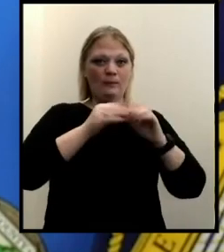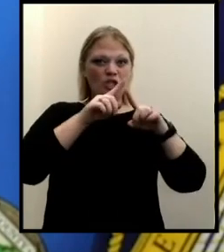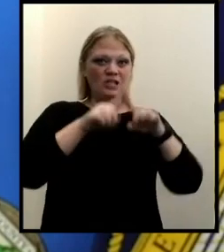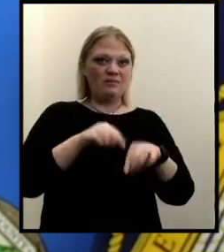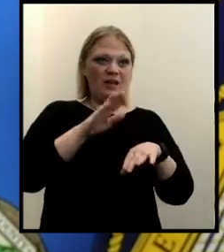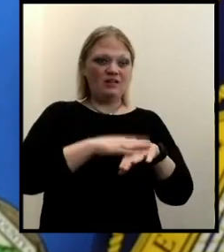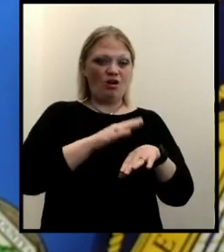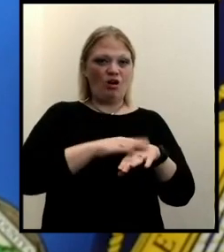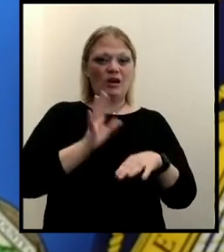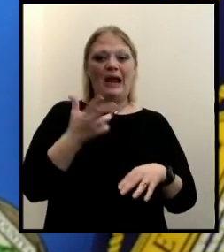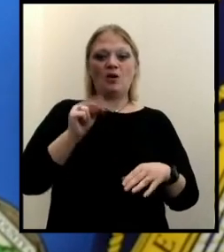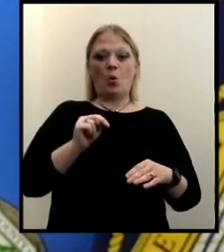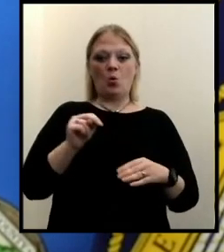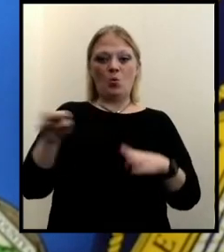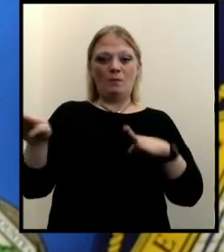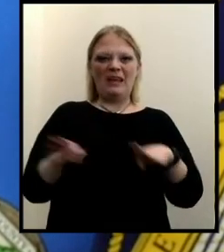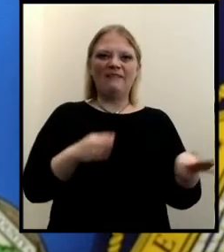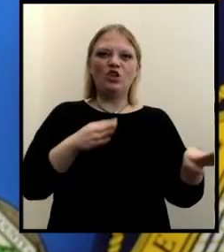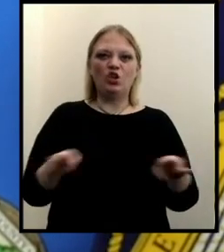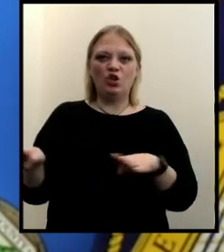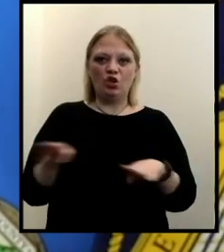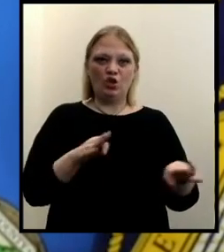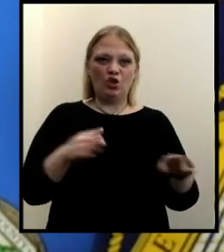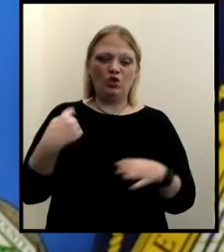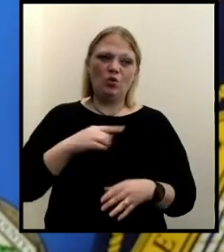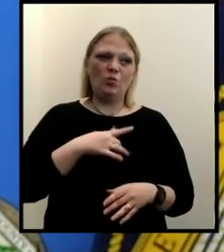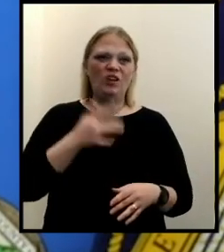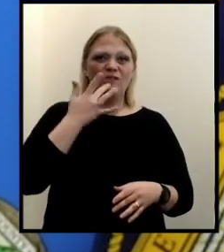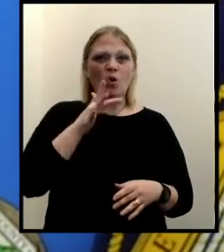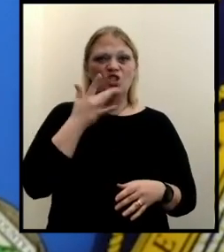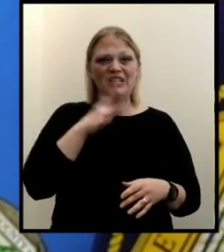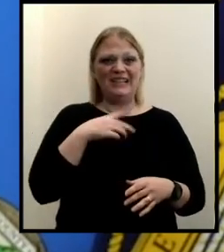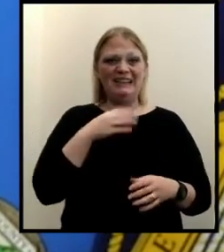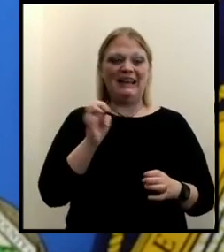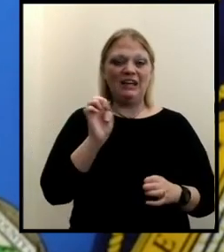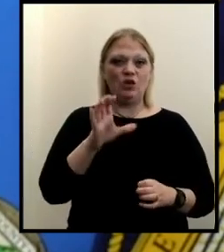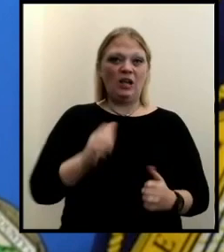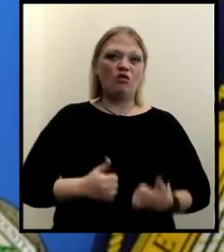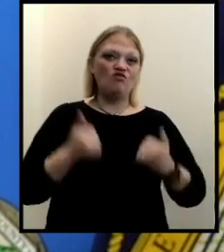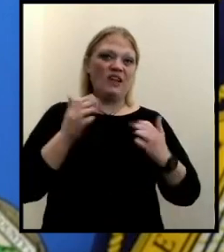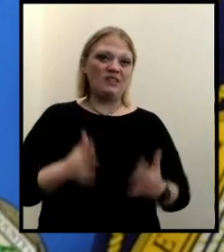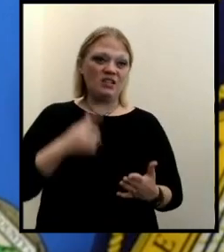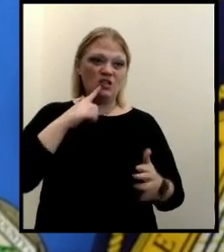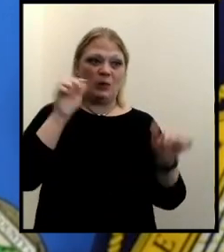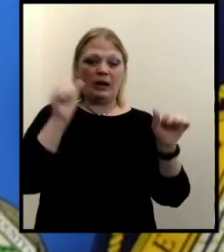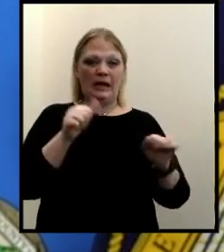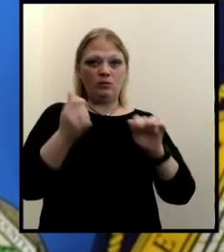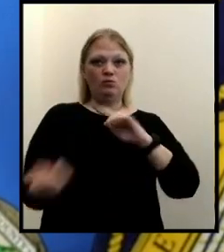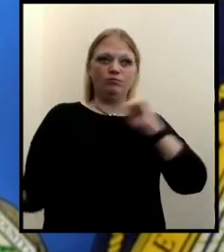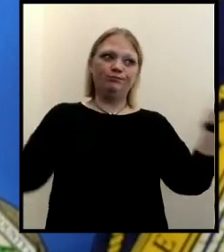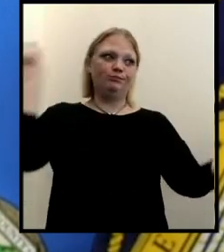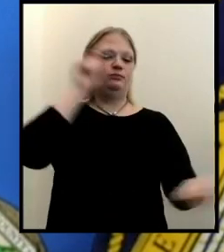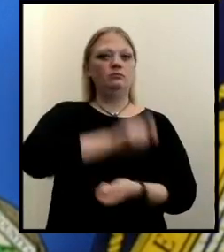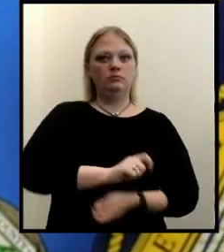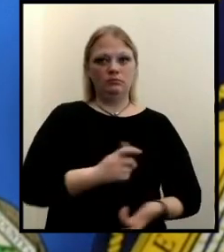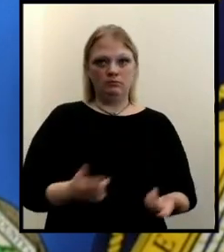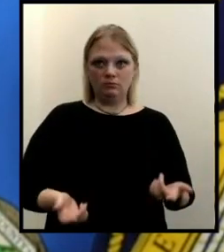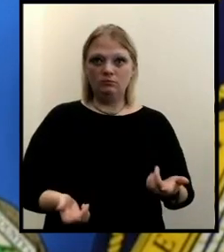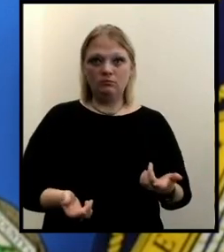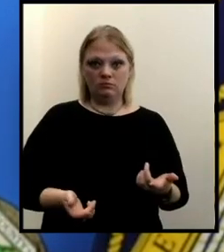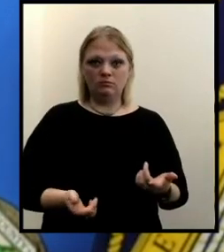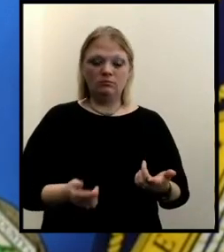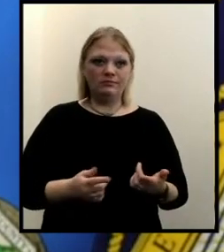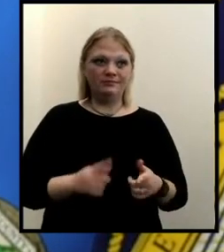Our numbers depend on our own behavior so we were fortunate that Erie County residents were able to turn it around